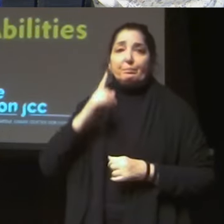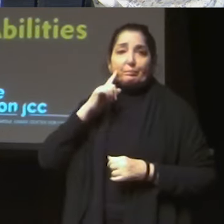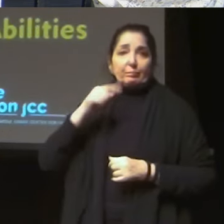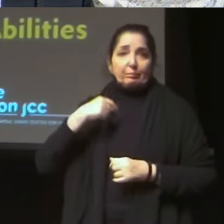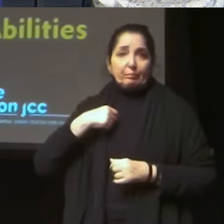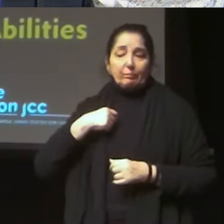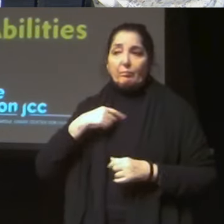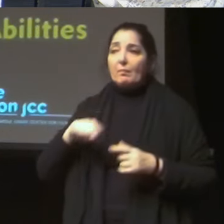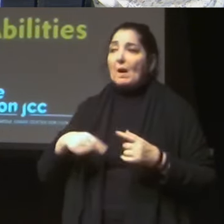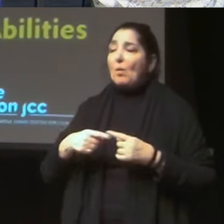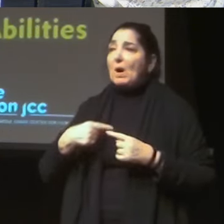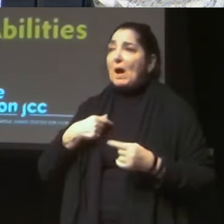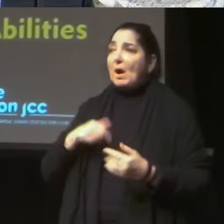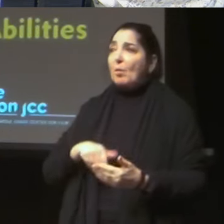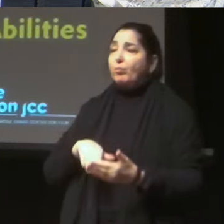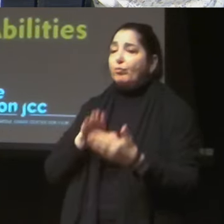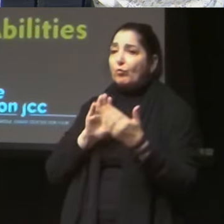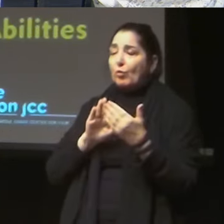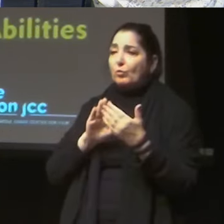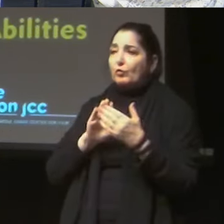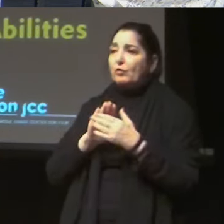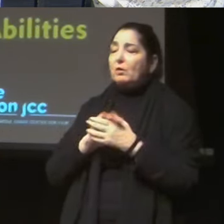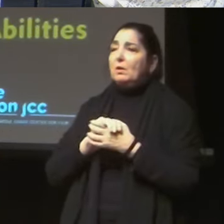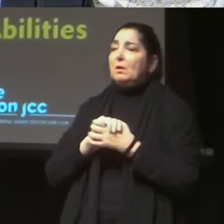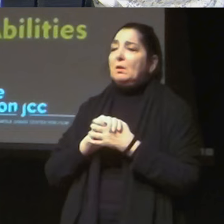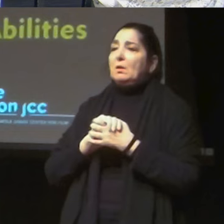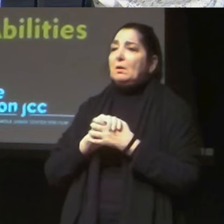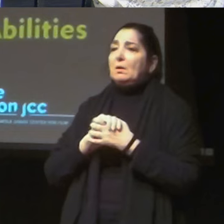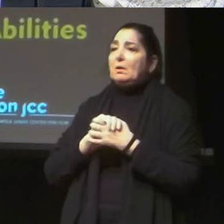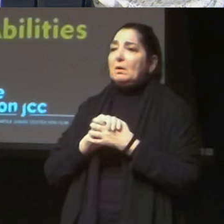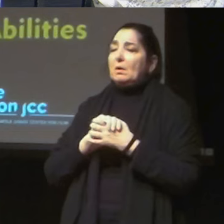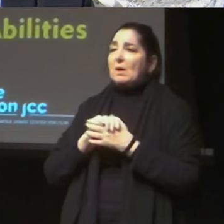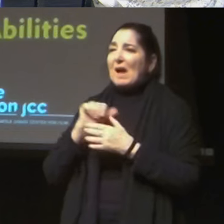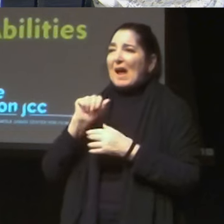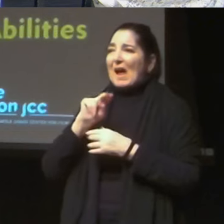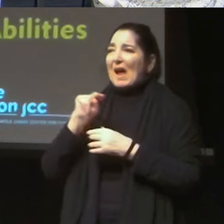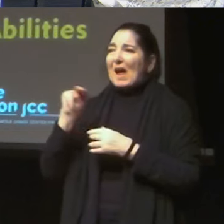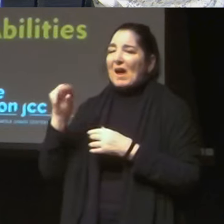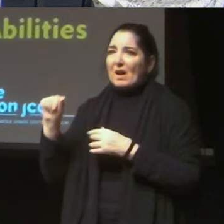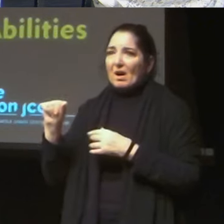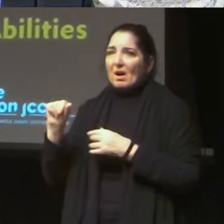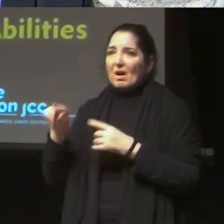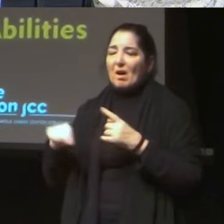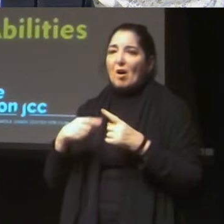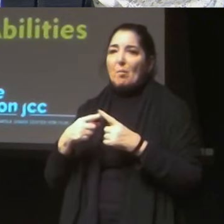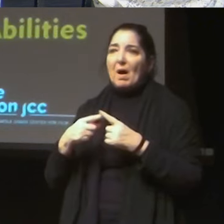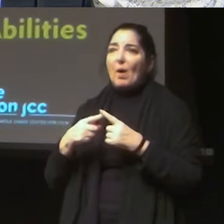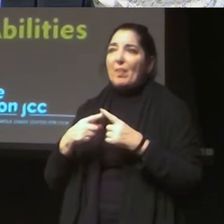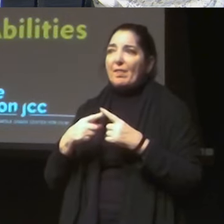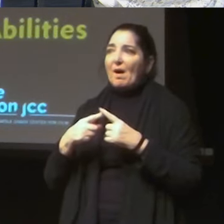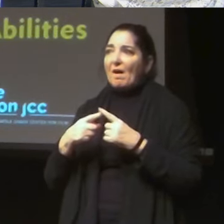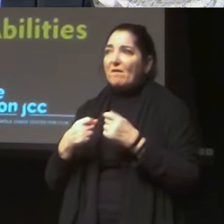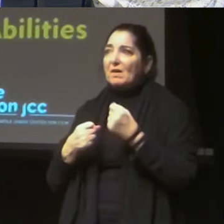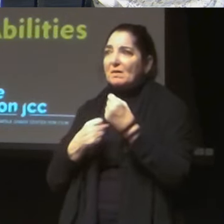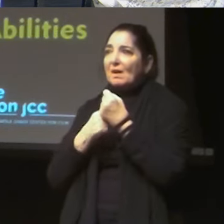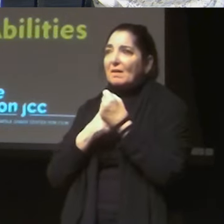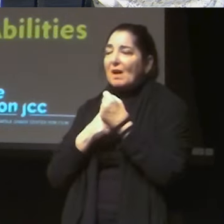communicate to me about if he was in pain. Cause that's, you know, we have a cousin in South Carolina, um, who